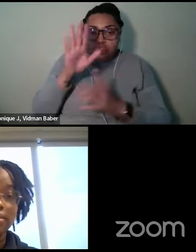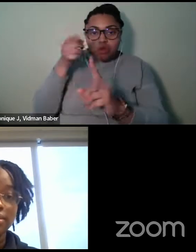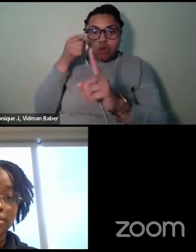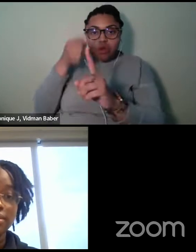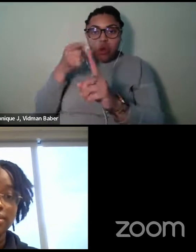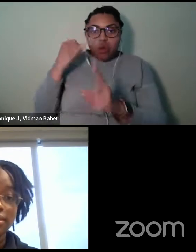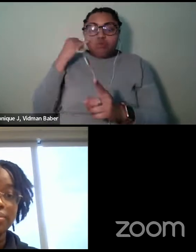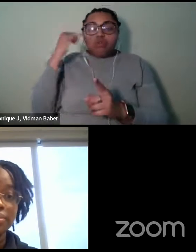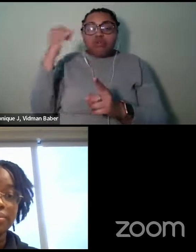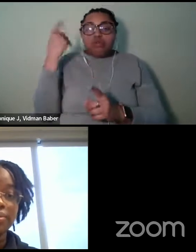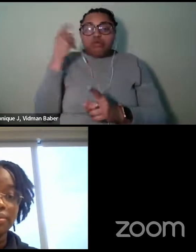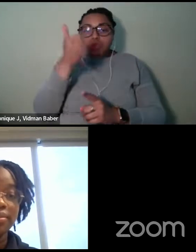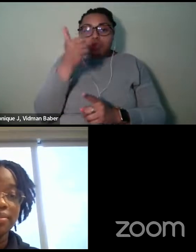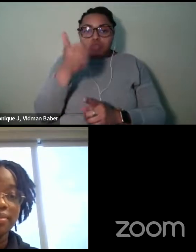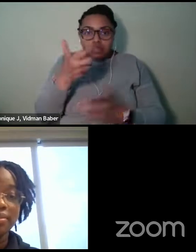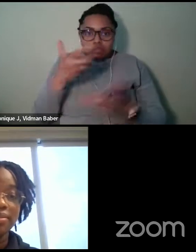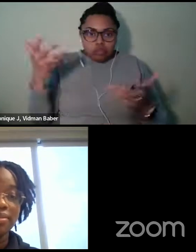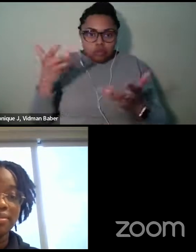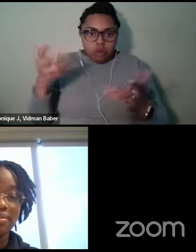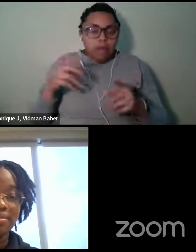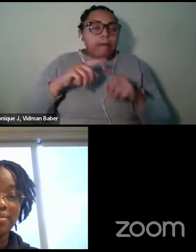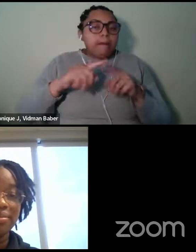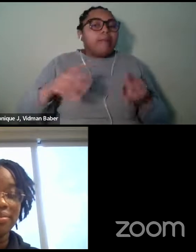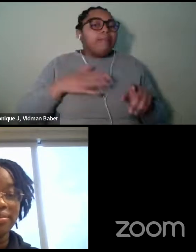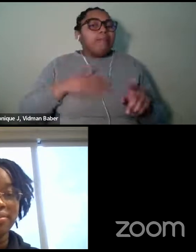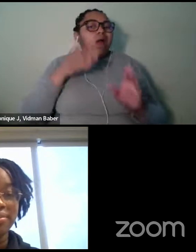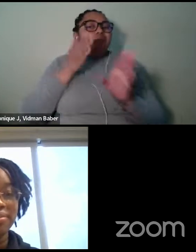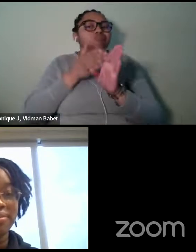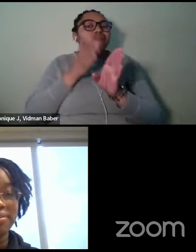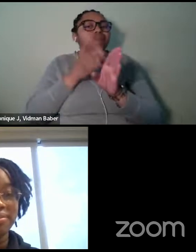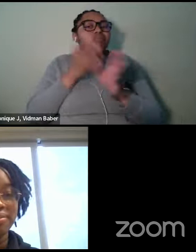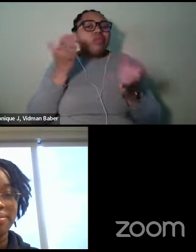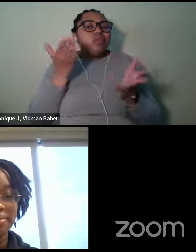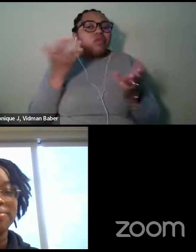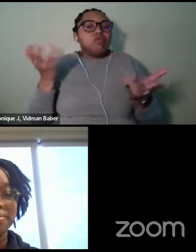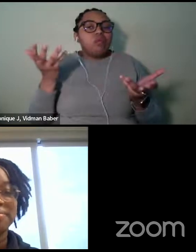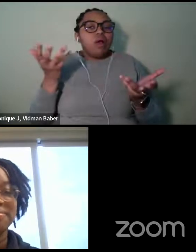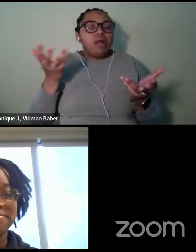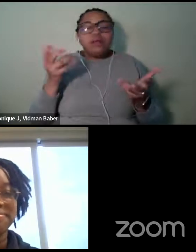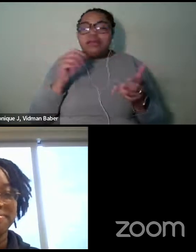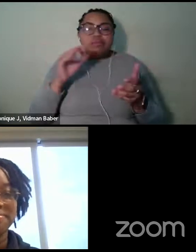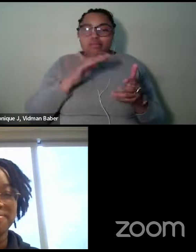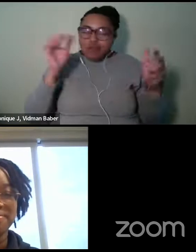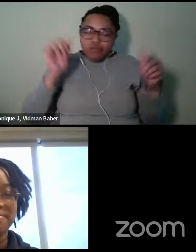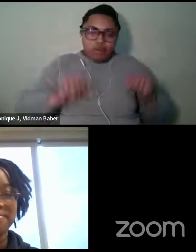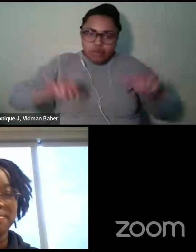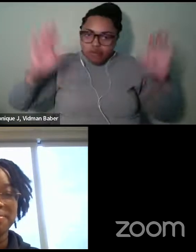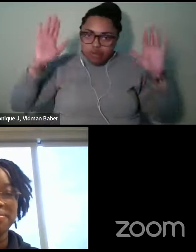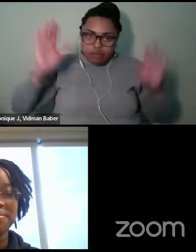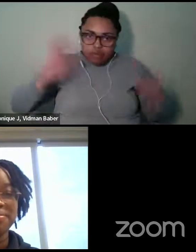for yourself is. But I, my, my, my main thing is like, never give up, never give up.